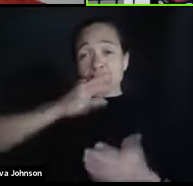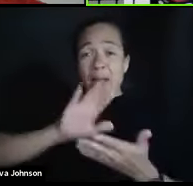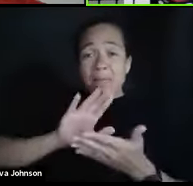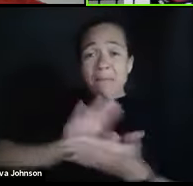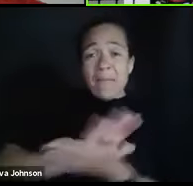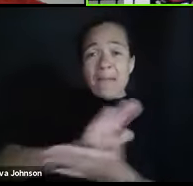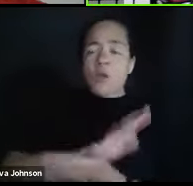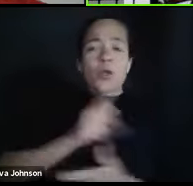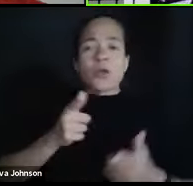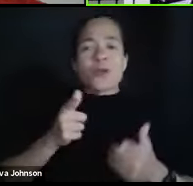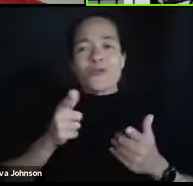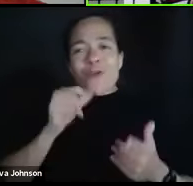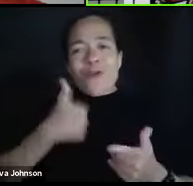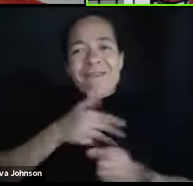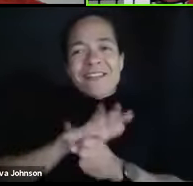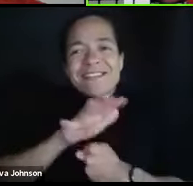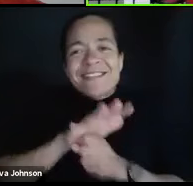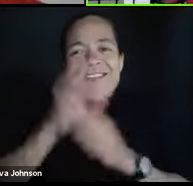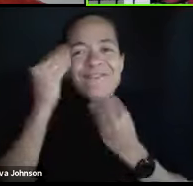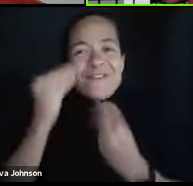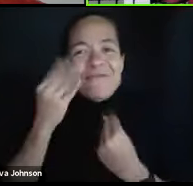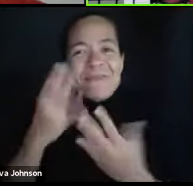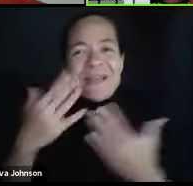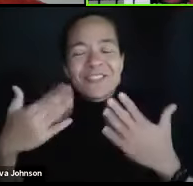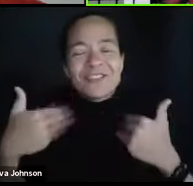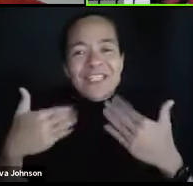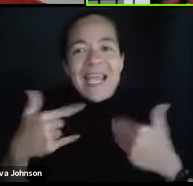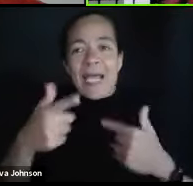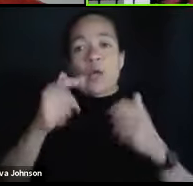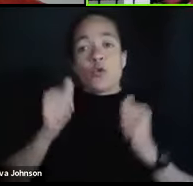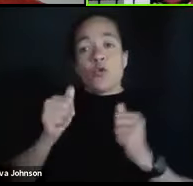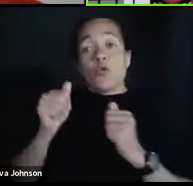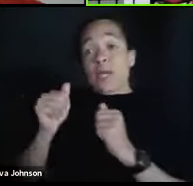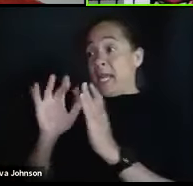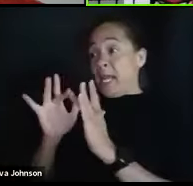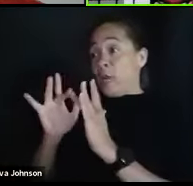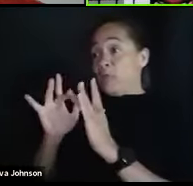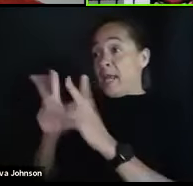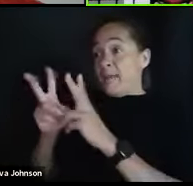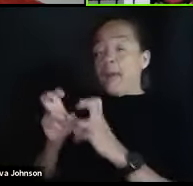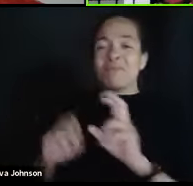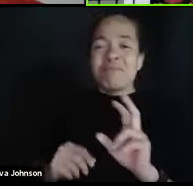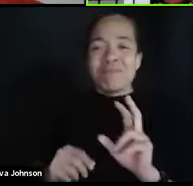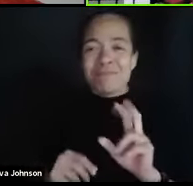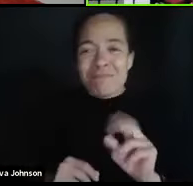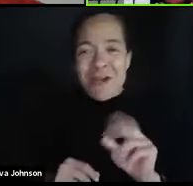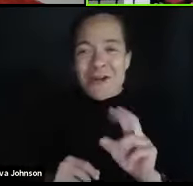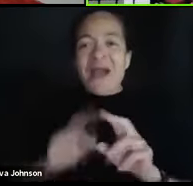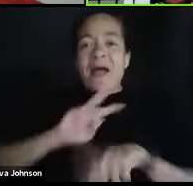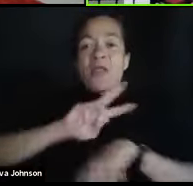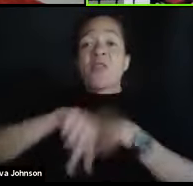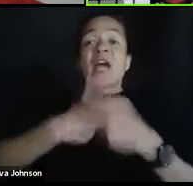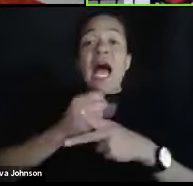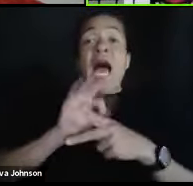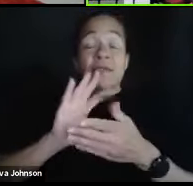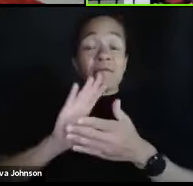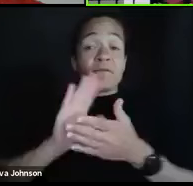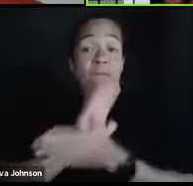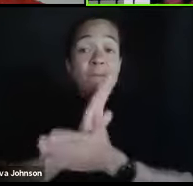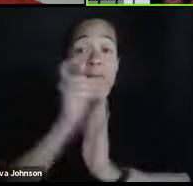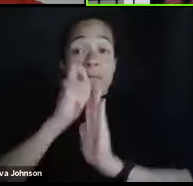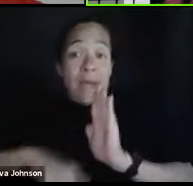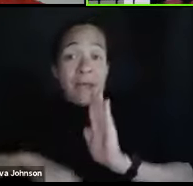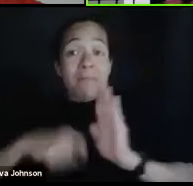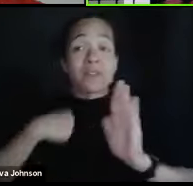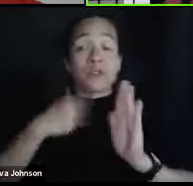information and you can say, oh, I can get it from the internet. No, you can't, not the type of paper that we want you to write, and